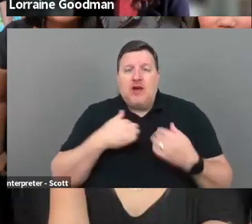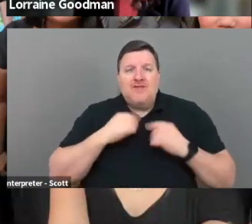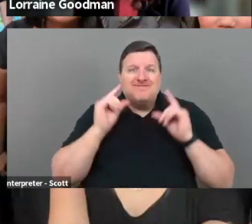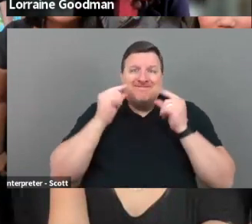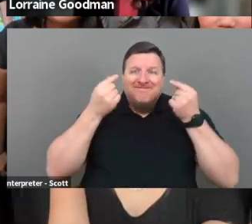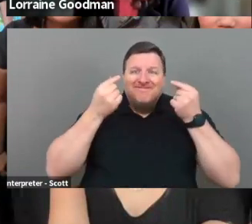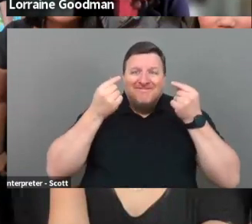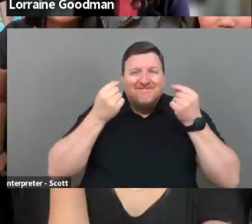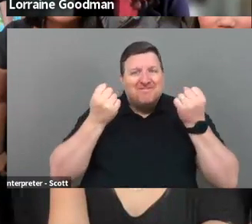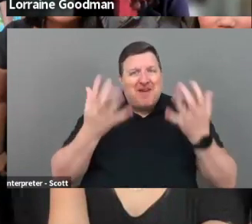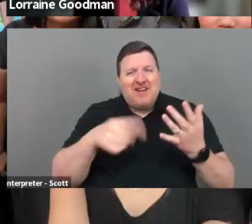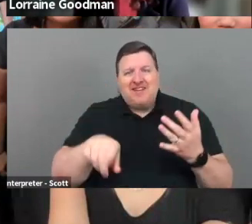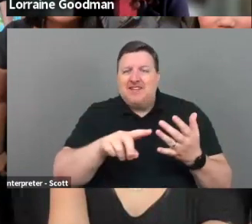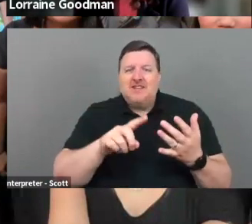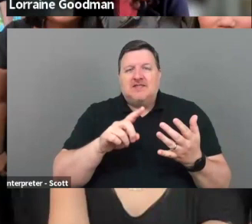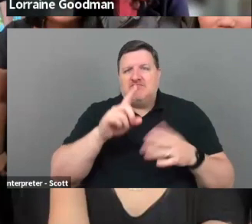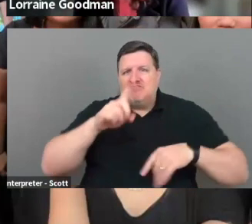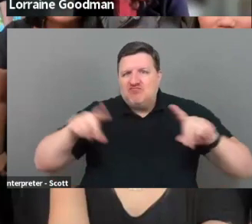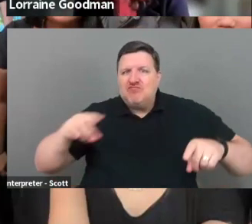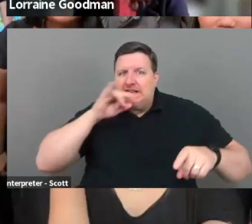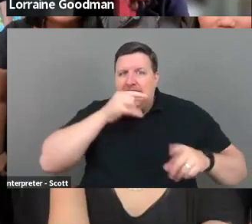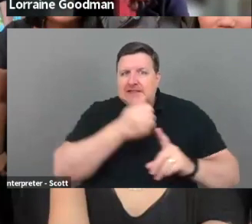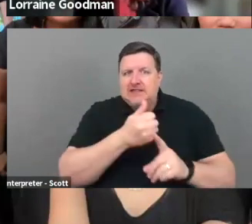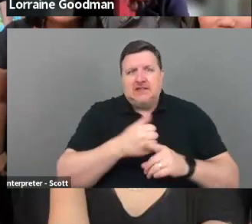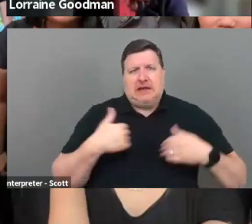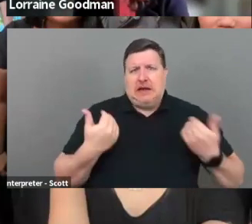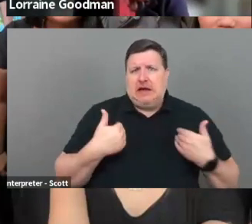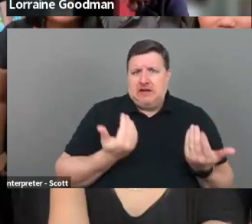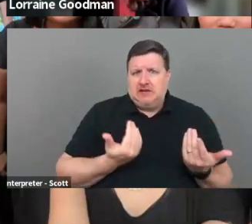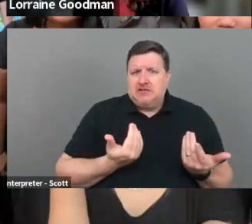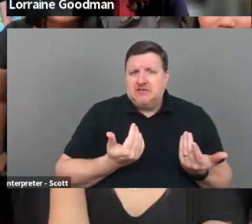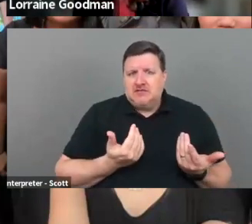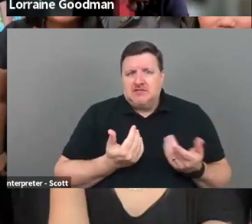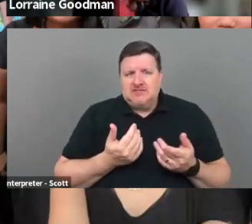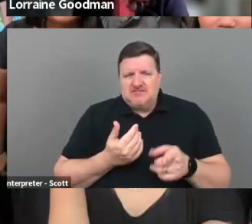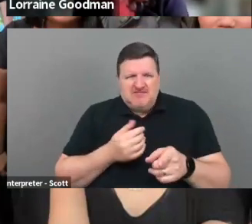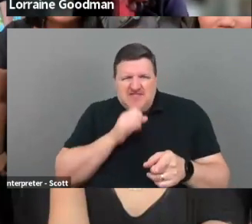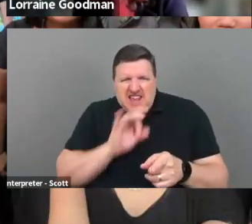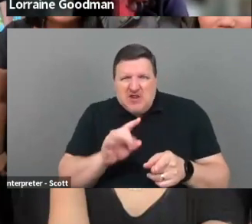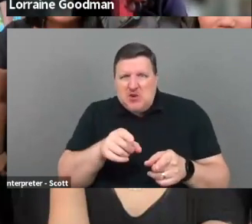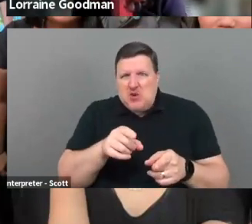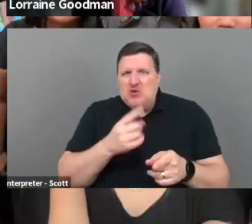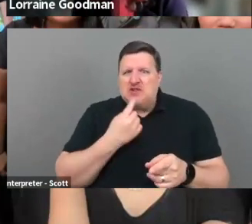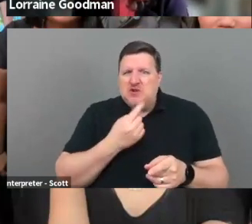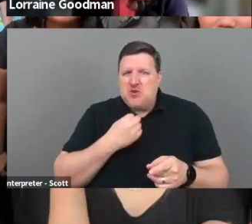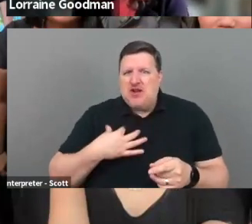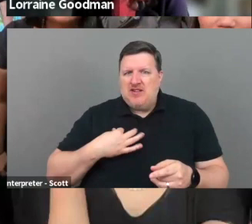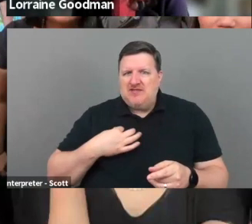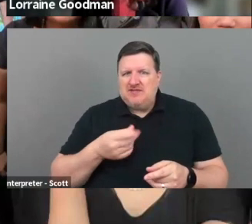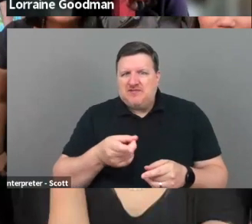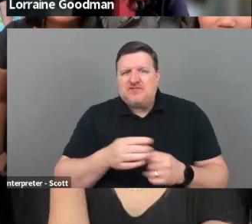faces, um, ranging in from kids who are really young. Um, those are probably like eight year olds in the red shirts